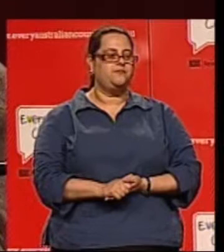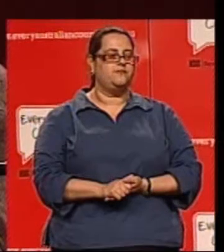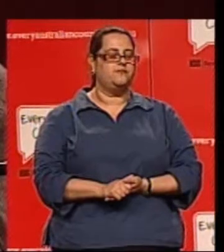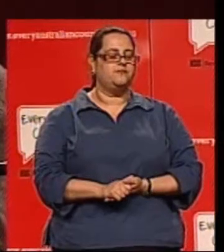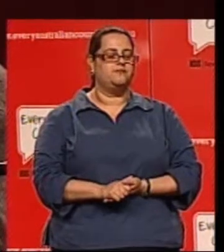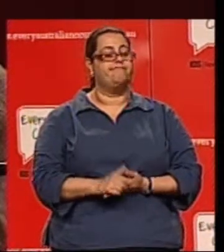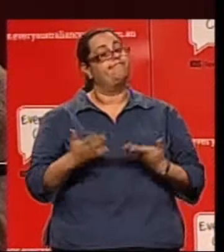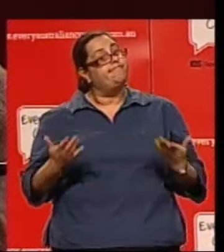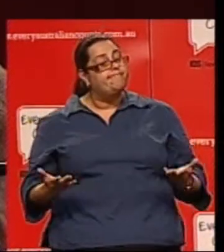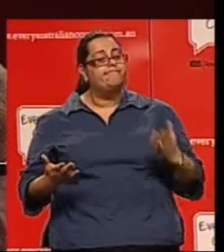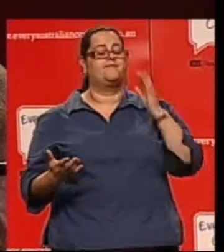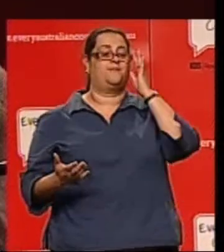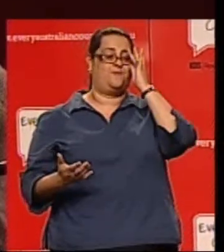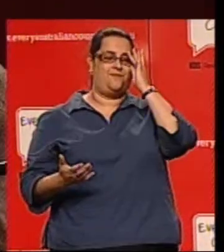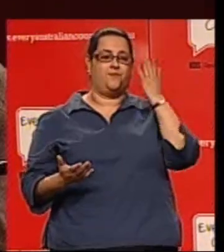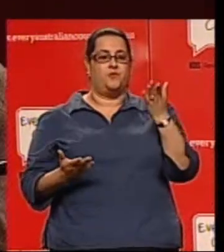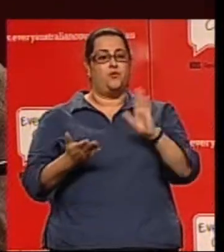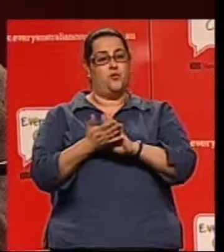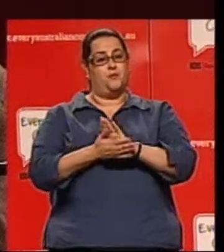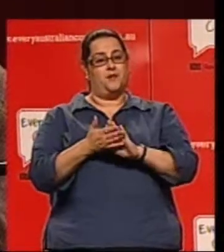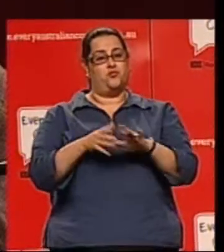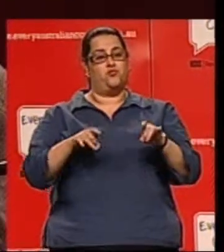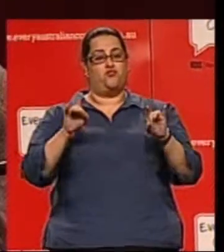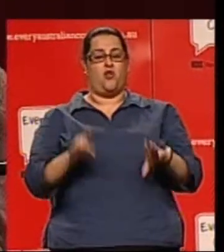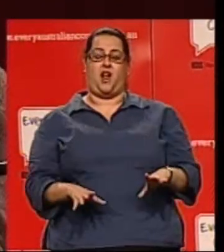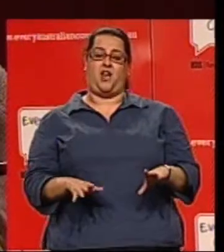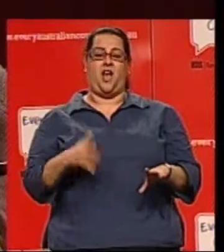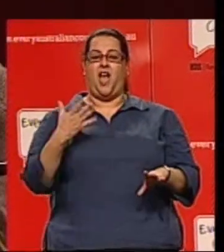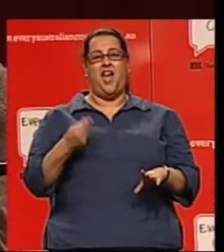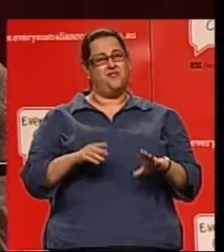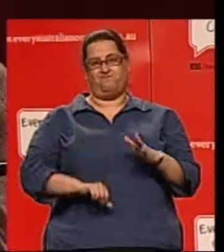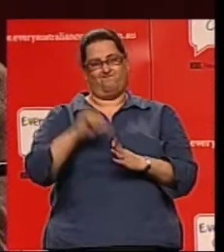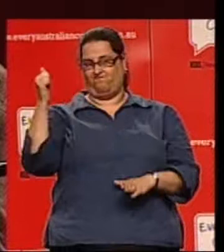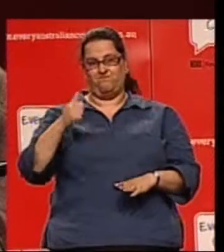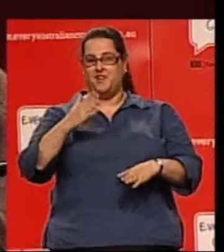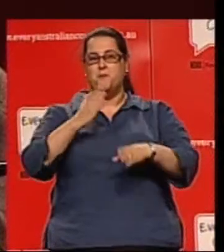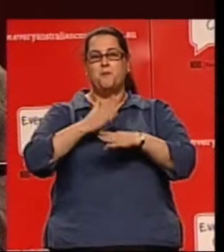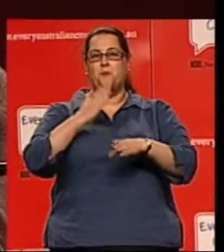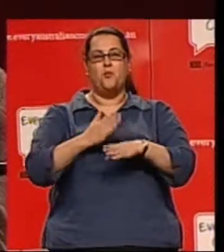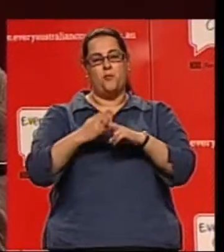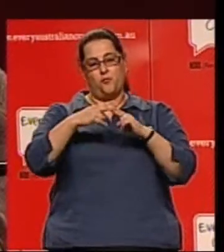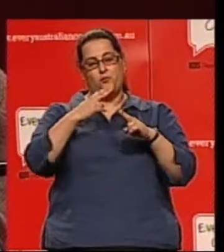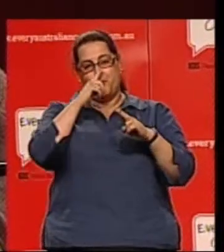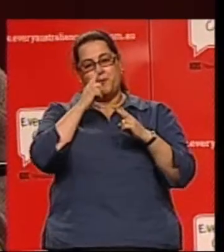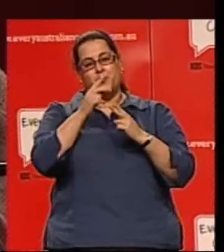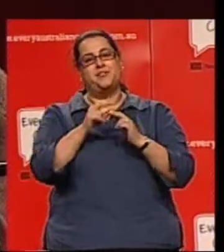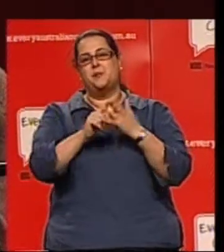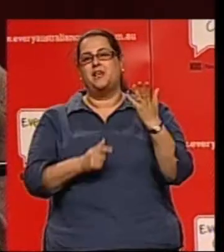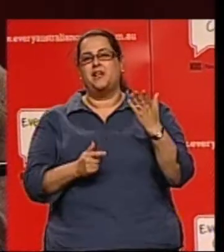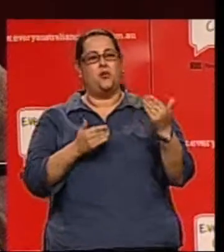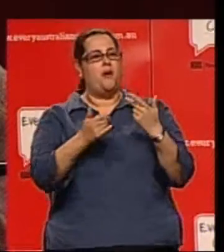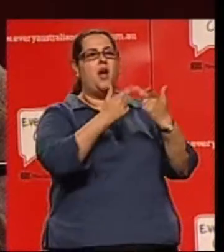Not surprisingly then, Australia has one of the lowest employment participation rates for people with a disability.